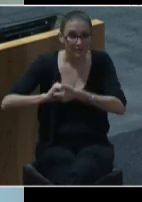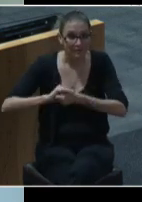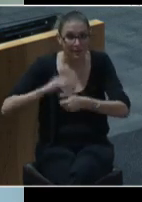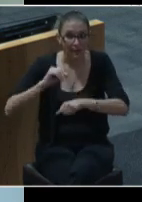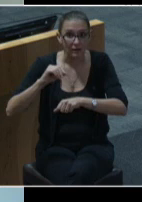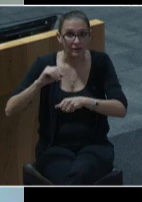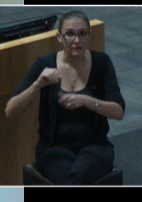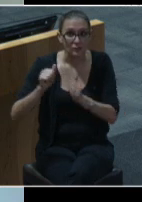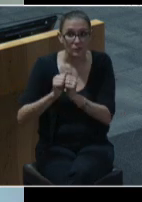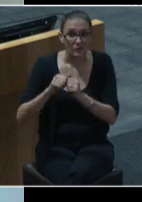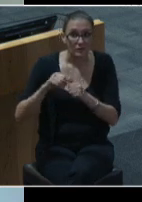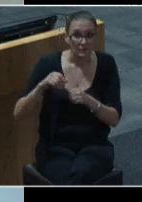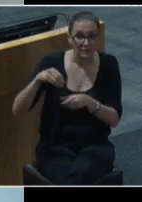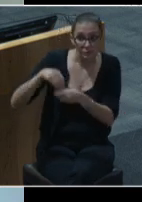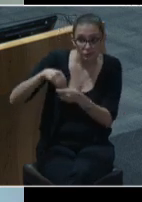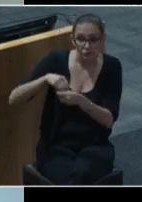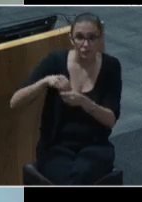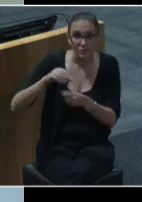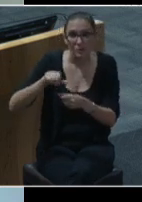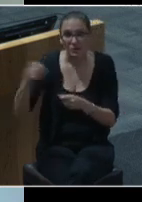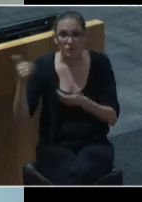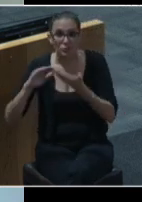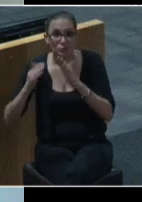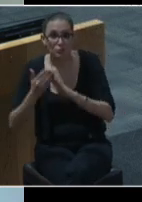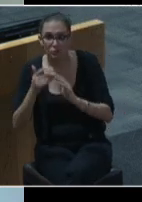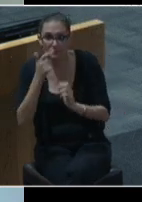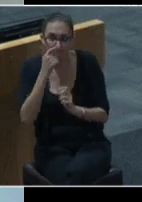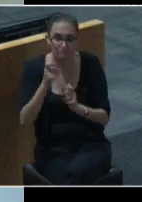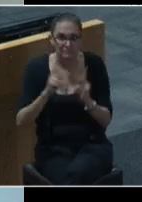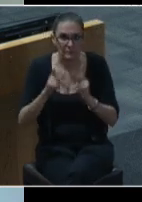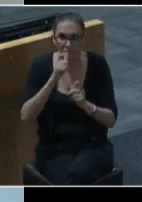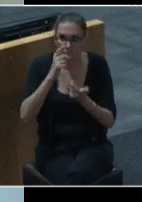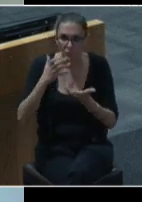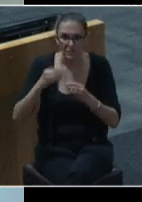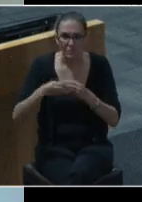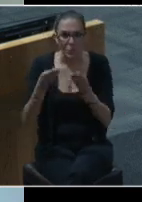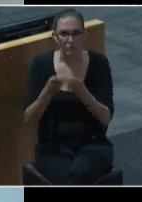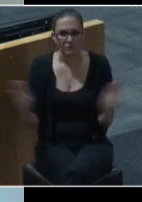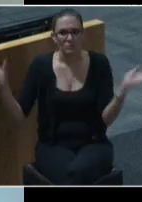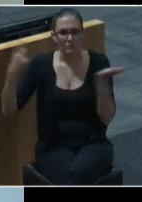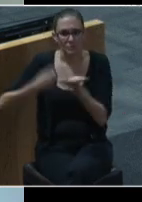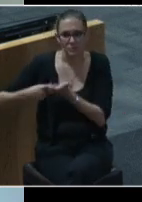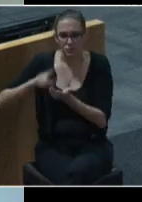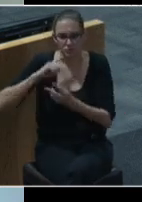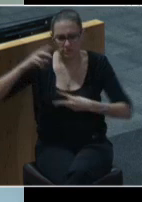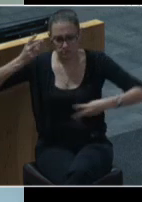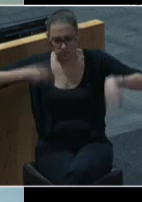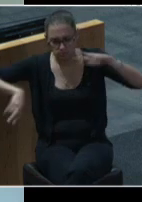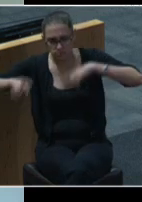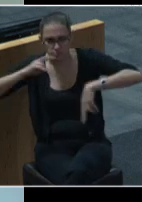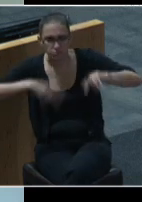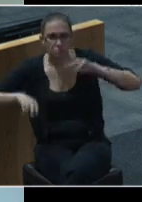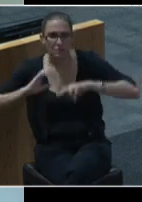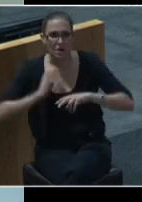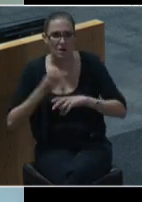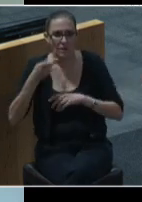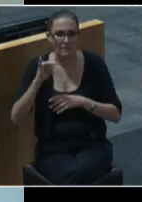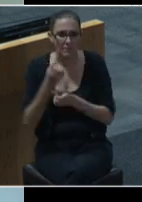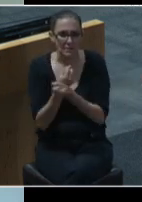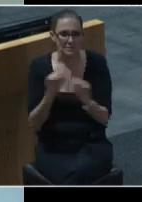internal stakeholders on these and other areas that we may need broader discussion on to truly reimagine our public safety system.